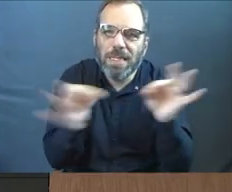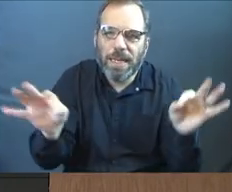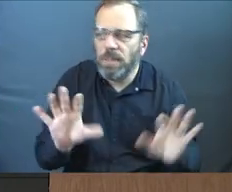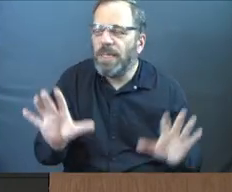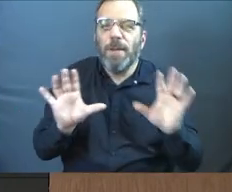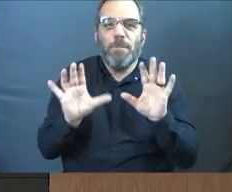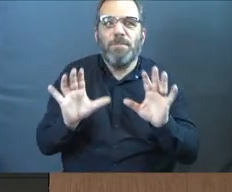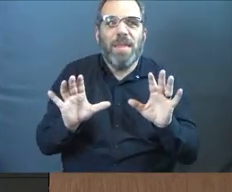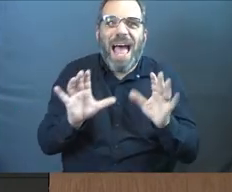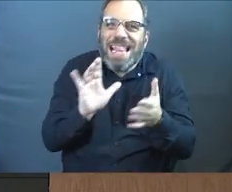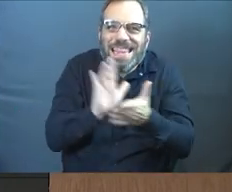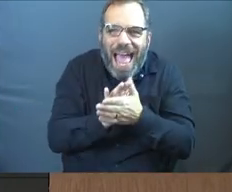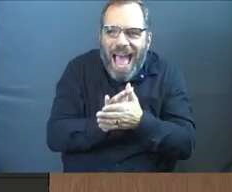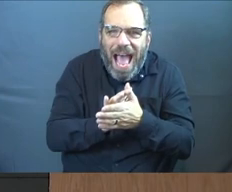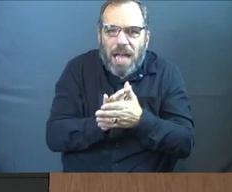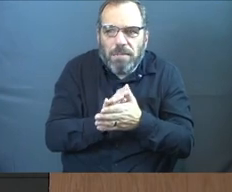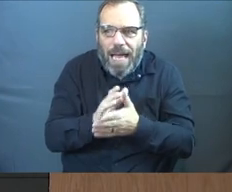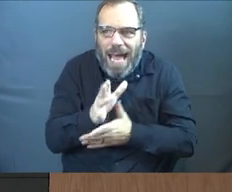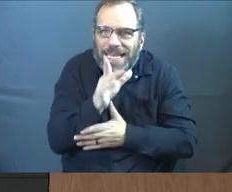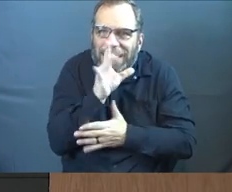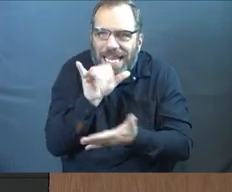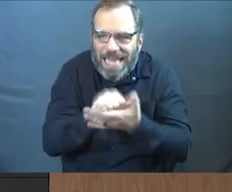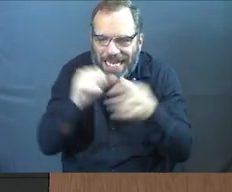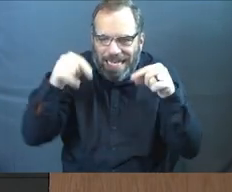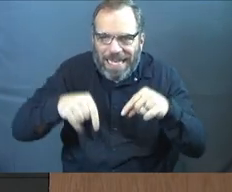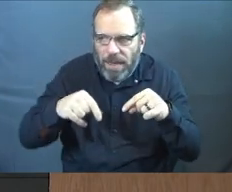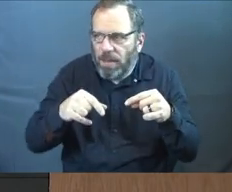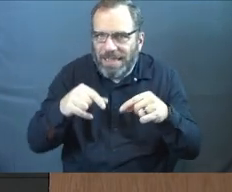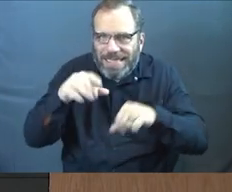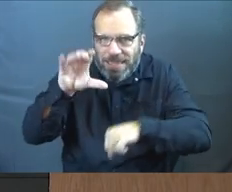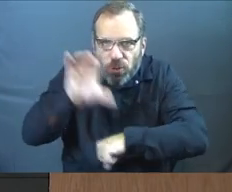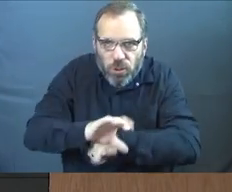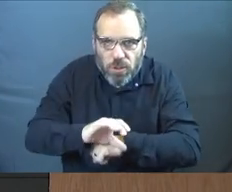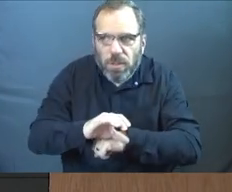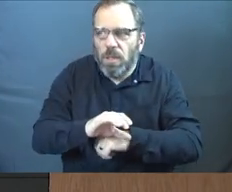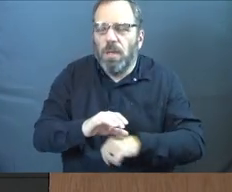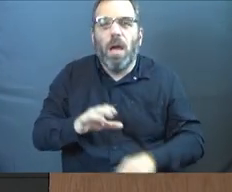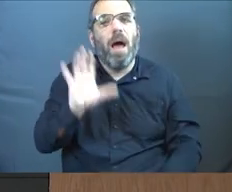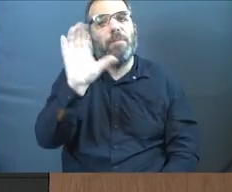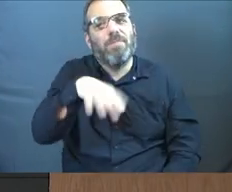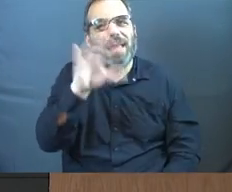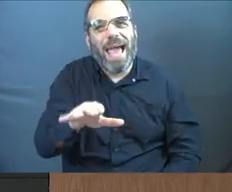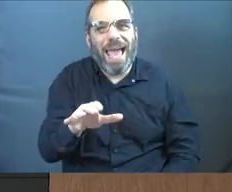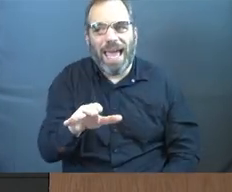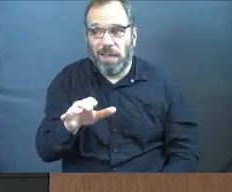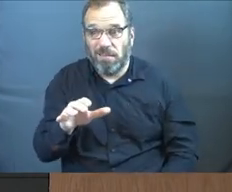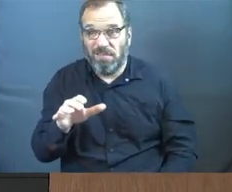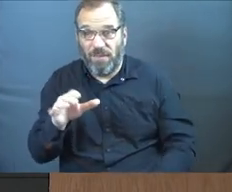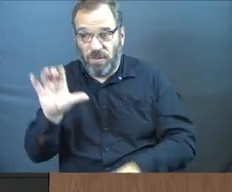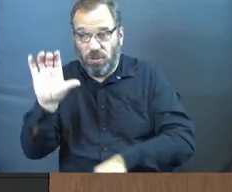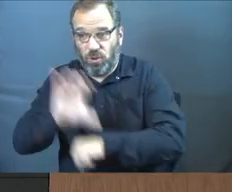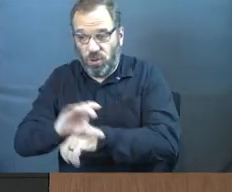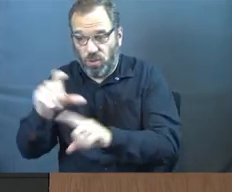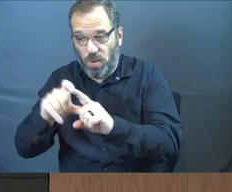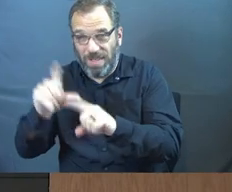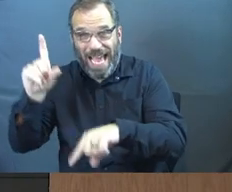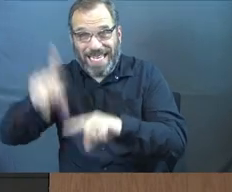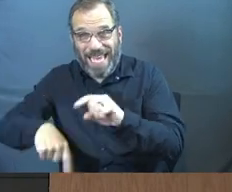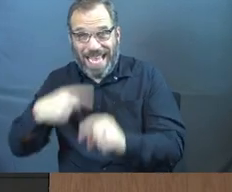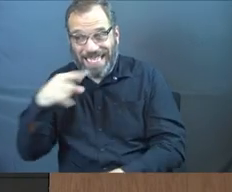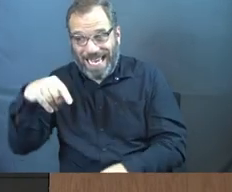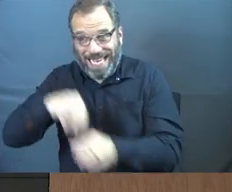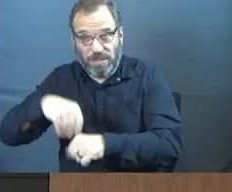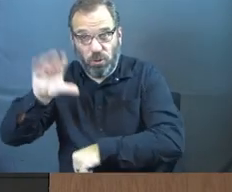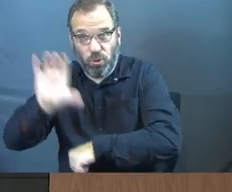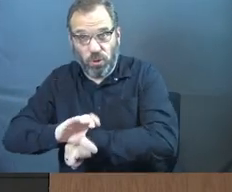And that's just the stuff I can say in church. You know how many not okay for church words I can't say